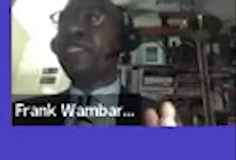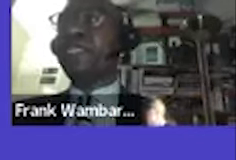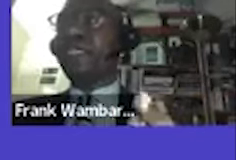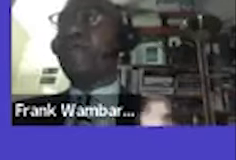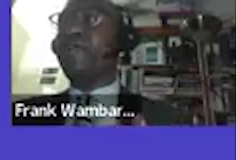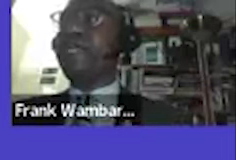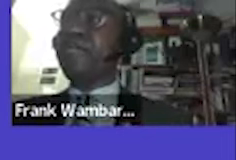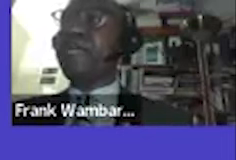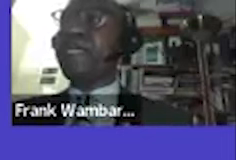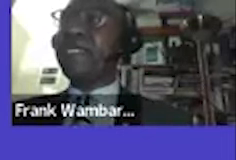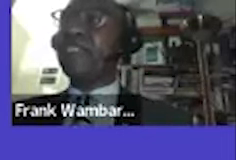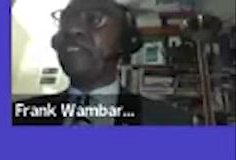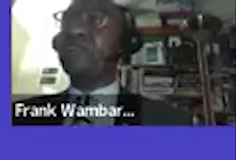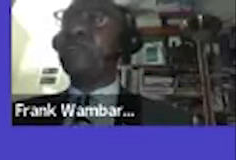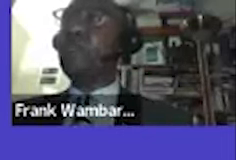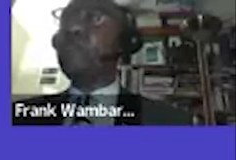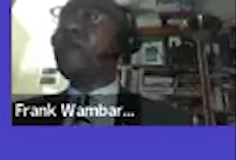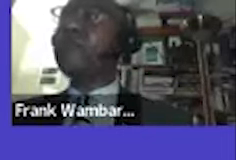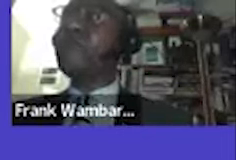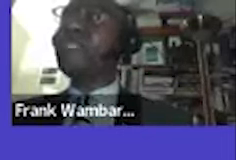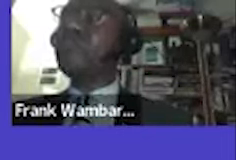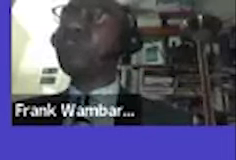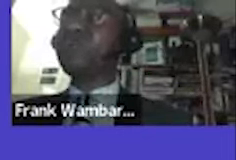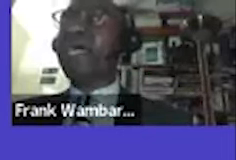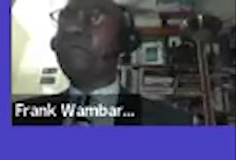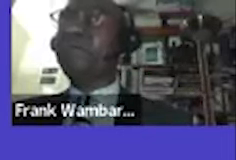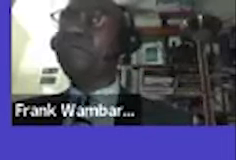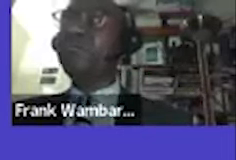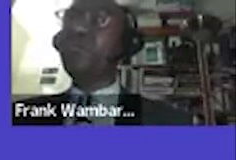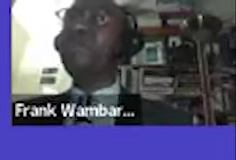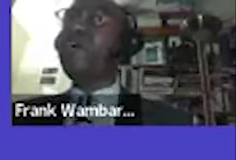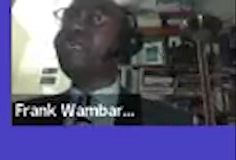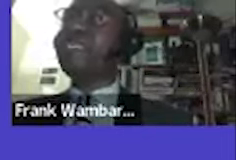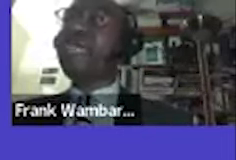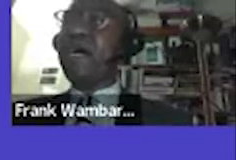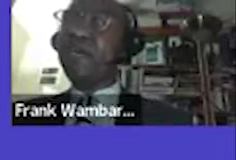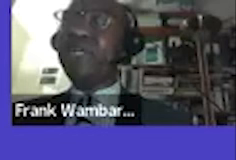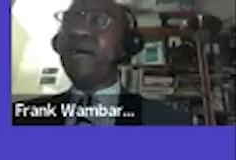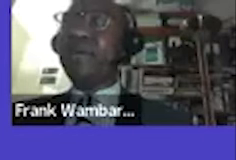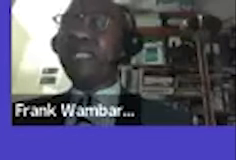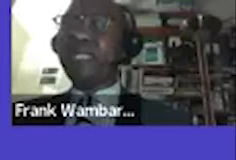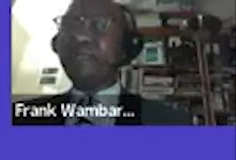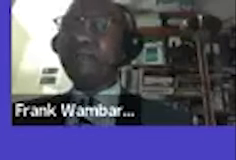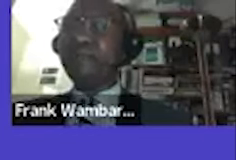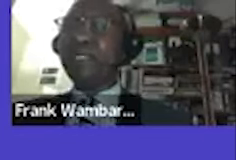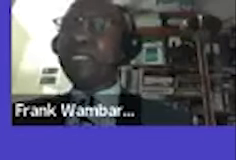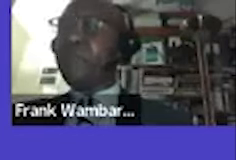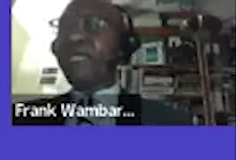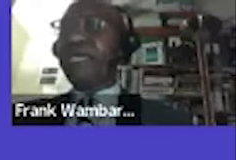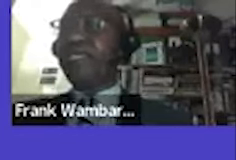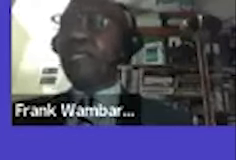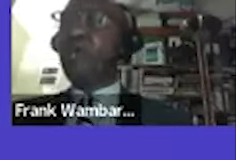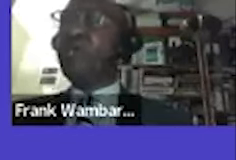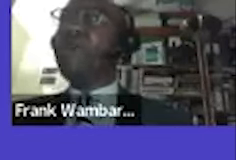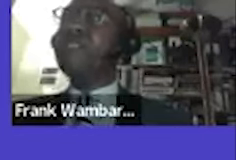uh internal affairs and immigration confirm whether those jobs are you confirm whether they are aware about it double